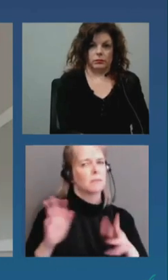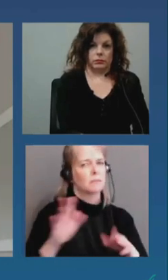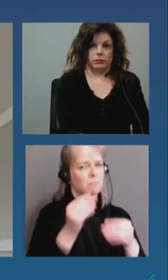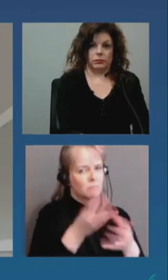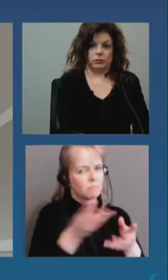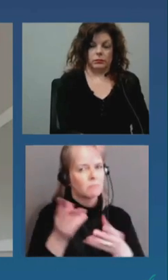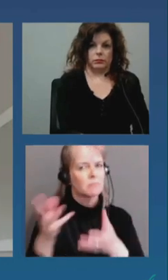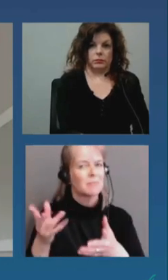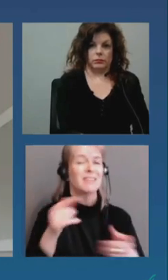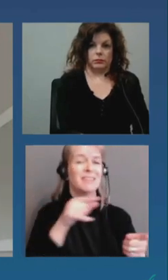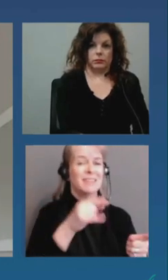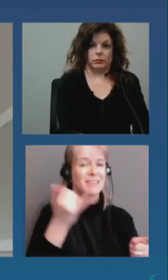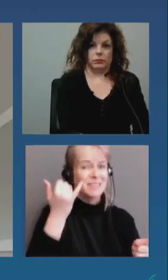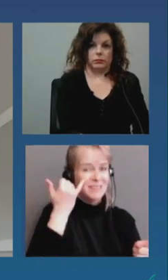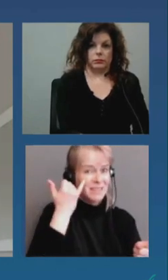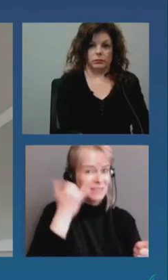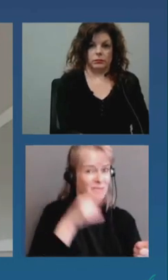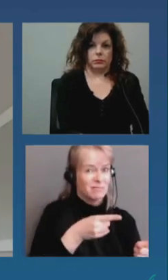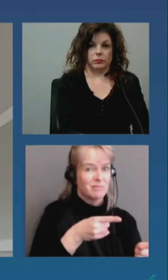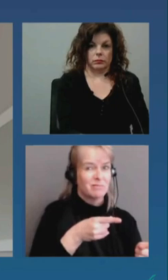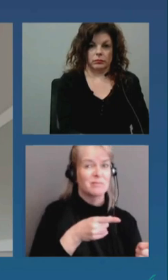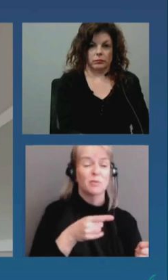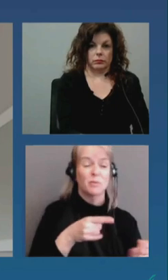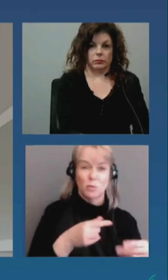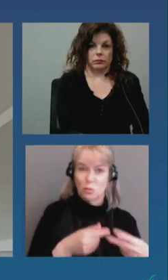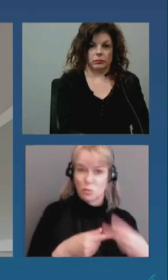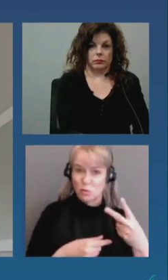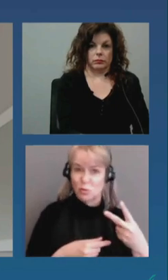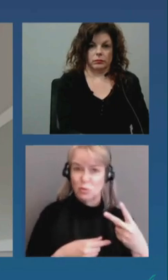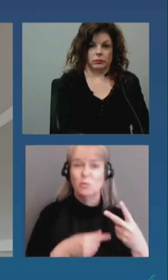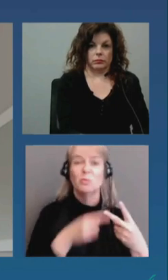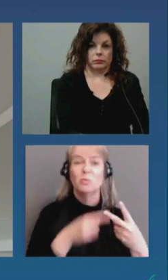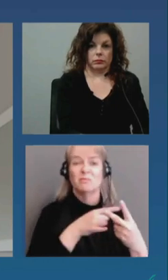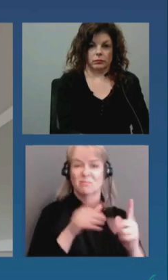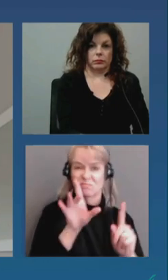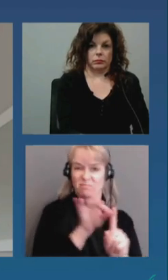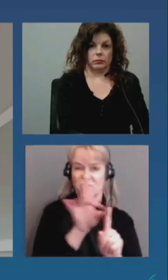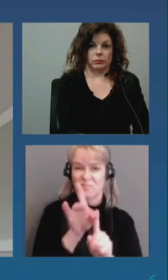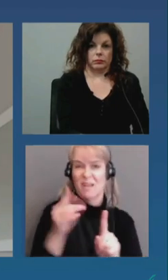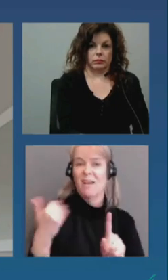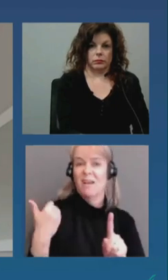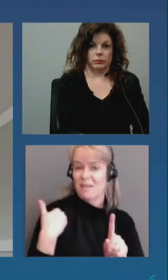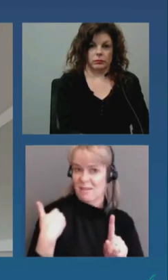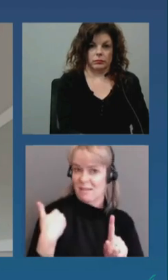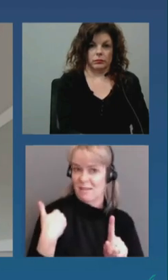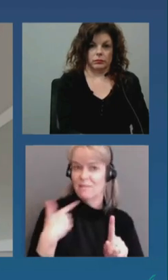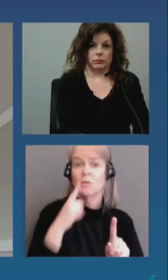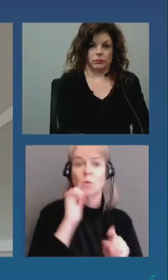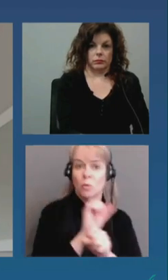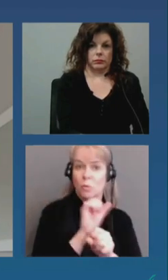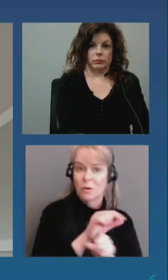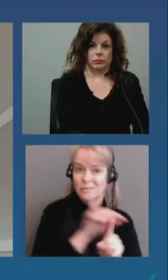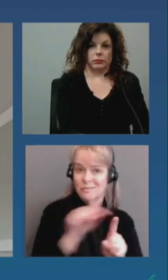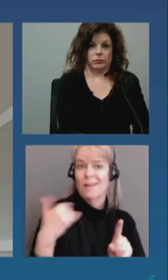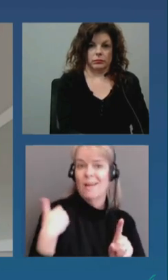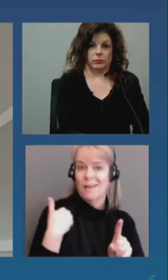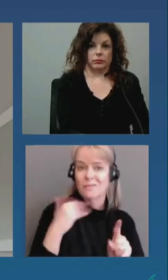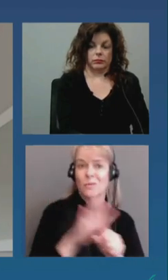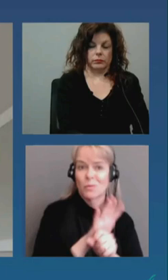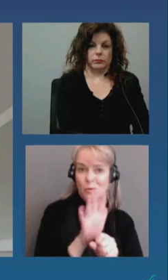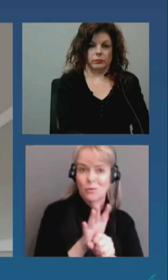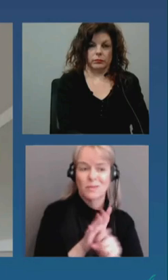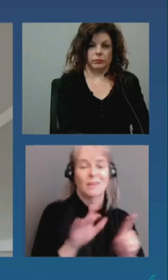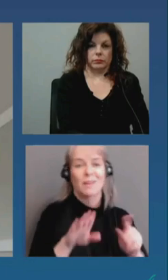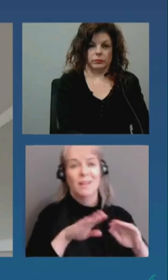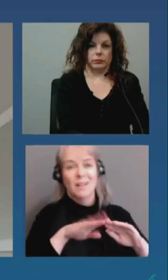public health when two or more people test positive within their workplace within 14 days of each other. Ottawa